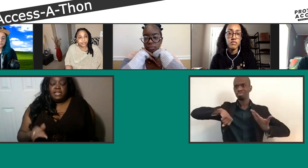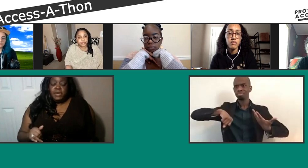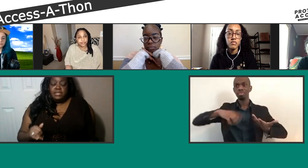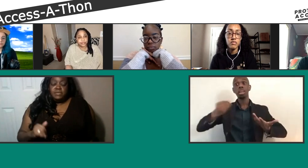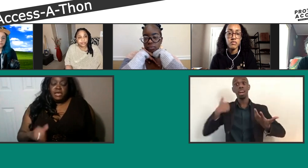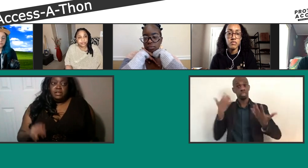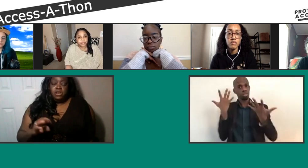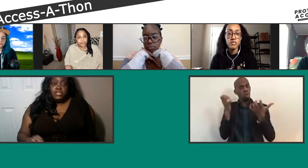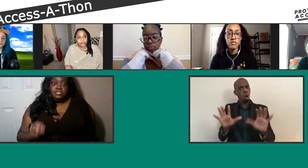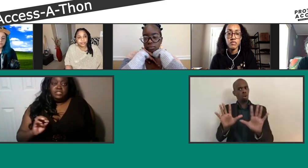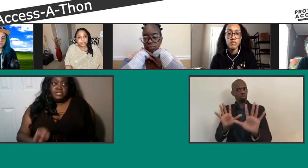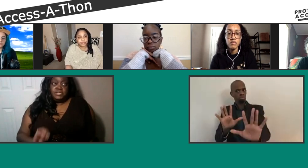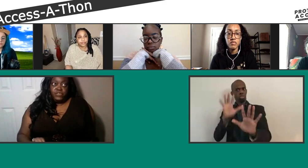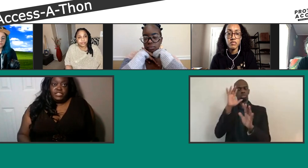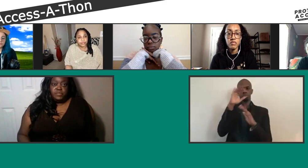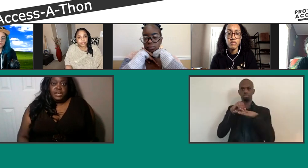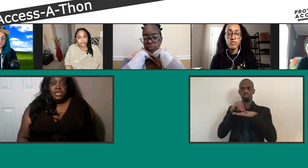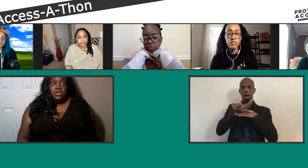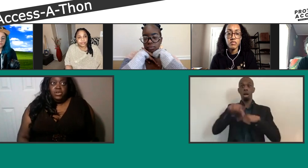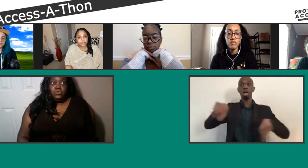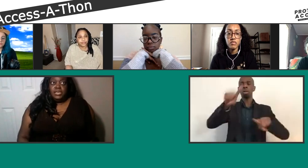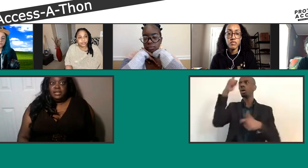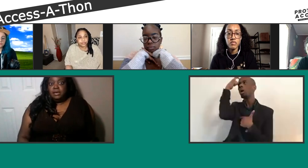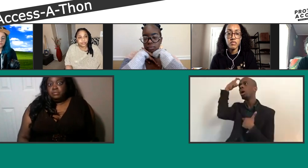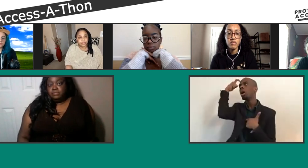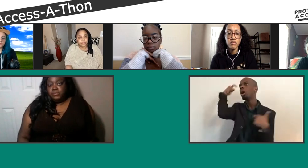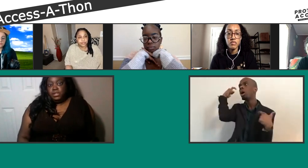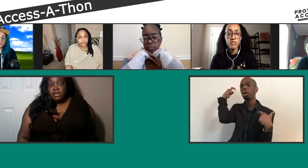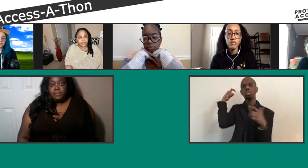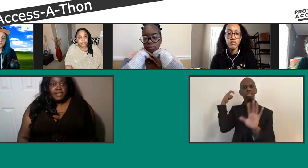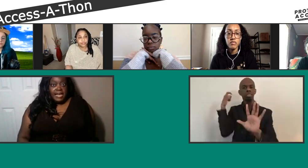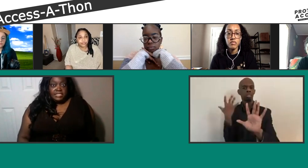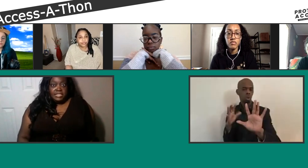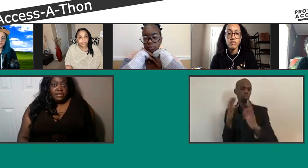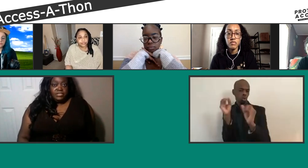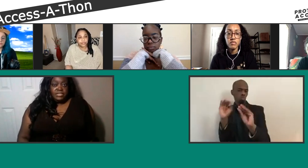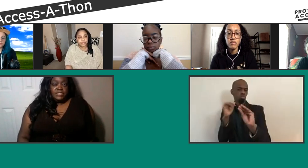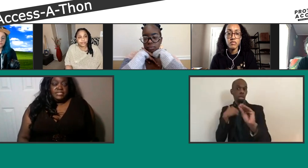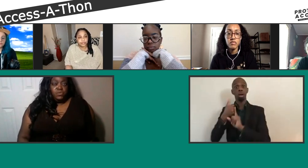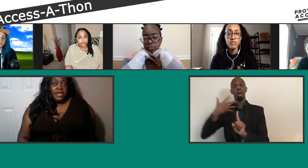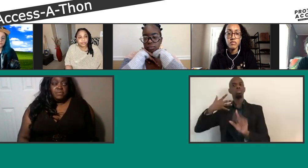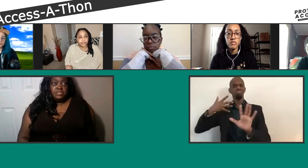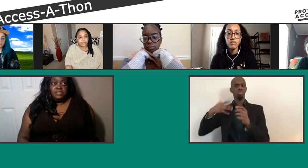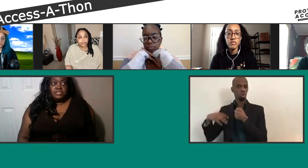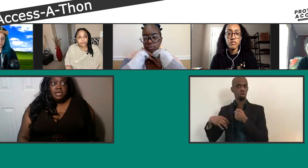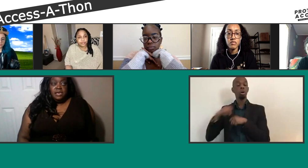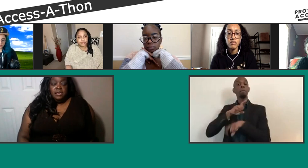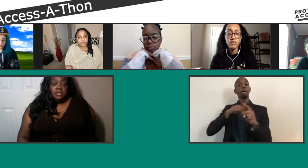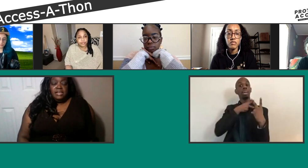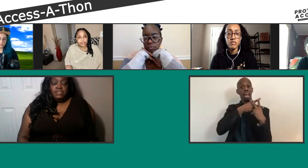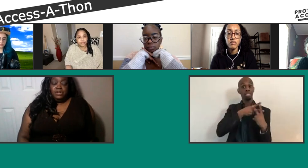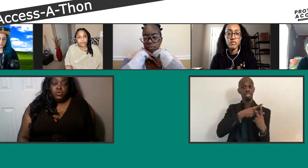anybody. So I'm not going to go into specifics. But you can look up with a hashtag yourself and see what happened to this